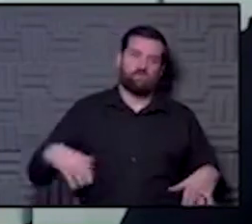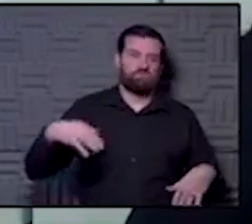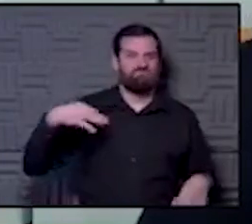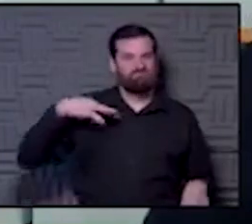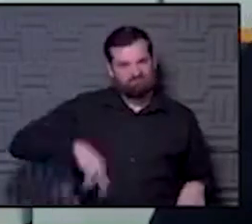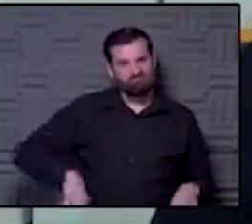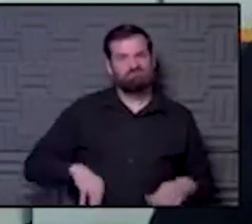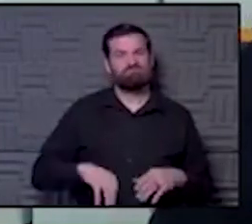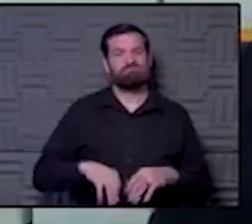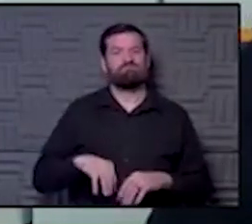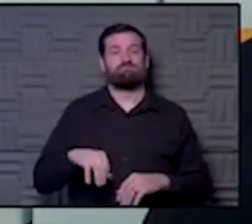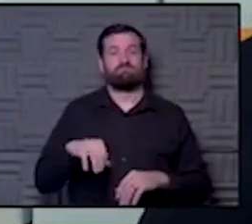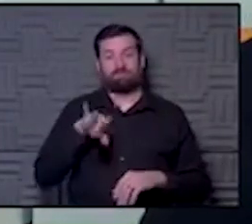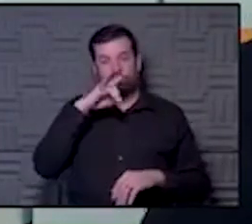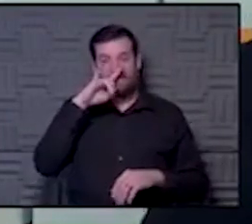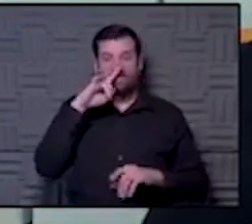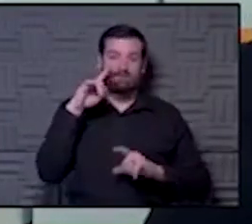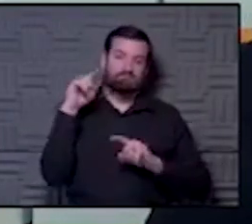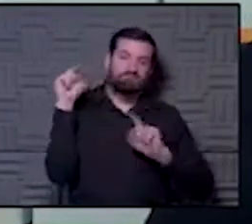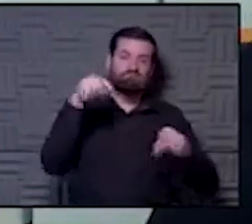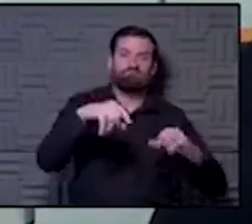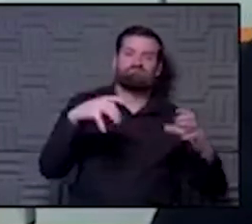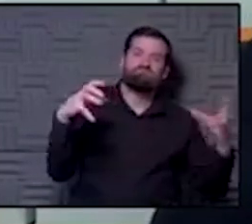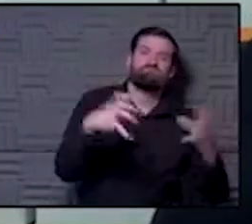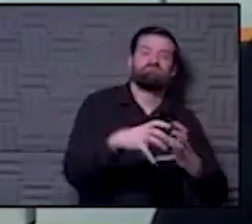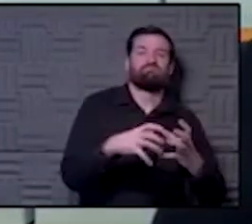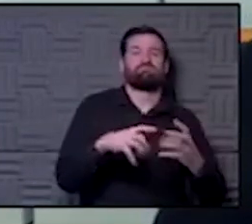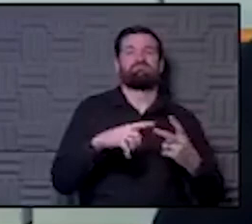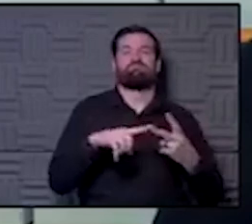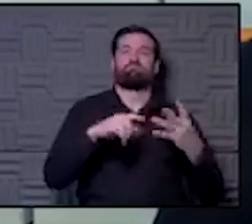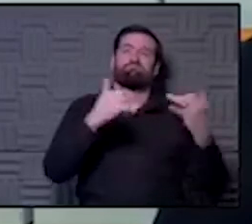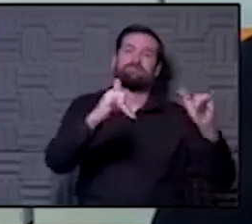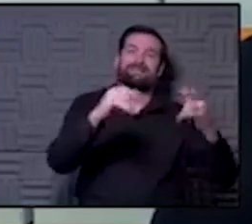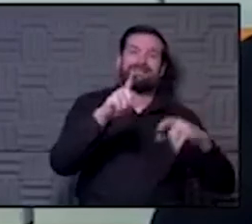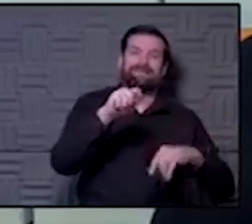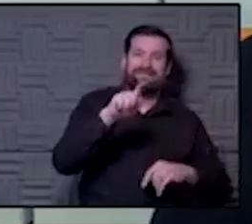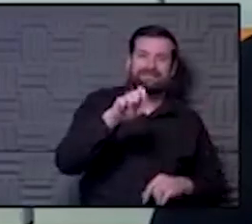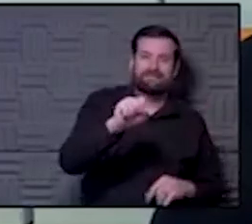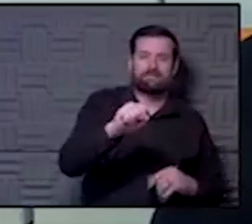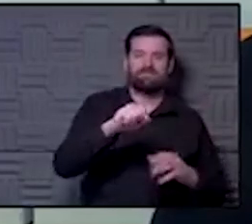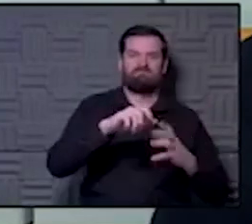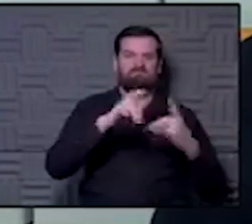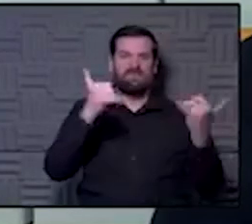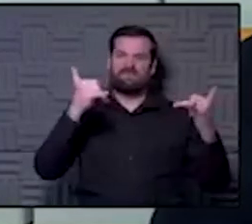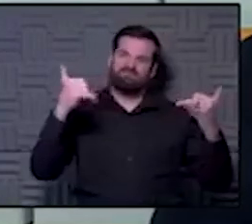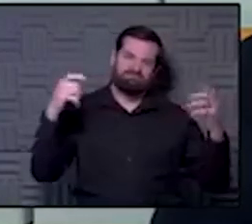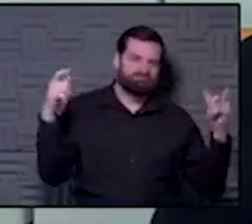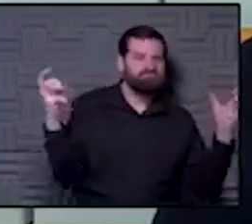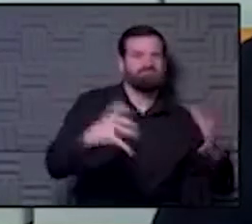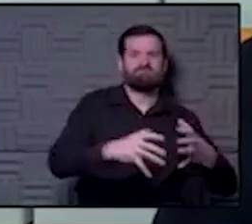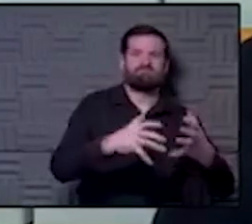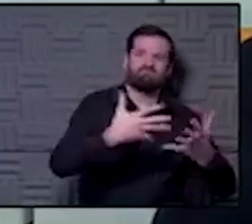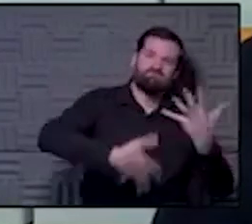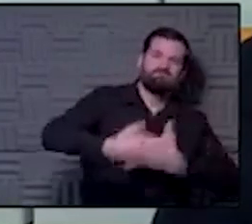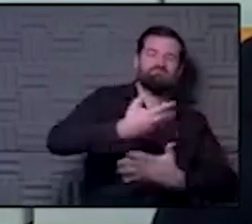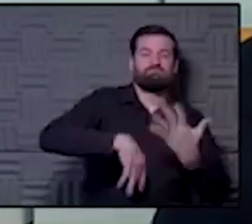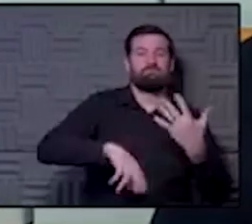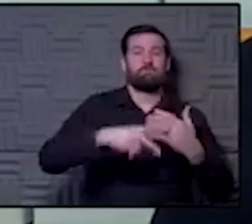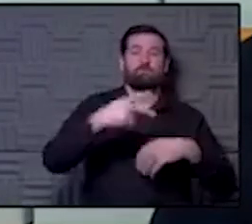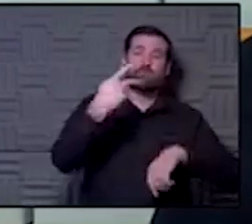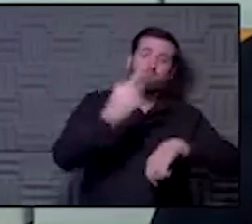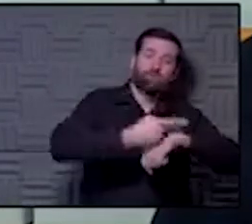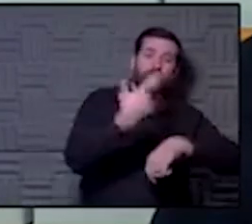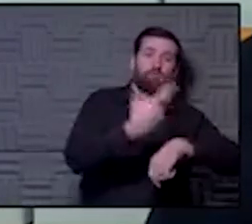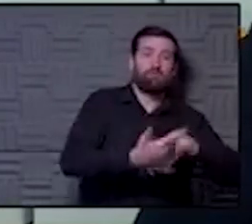kids who went to gatherings, who were doing playdates, who were doing big social events, they were two to three times as